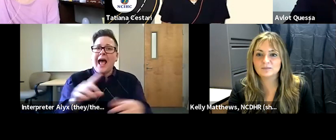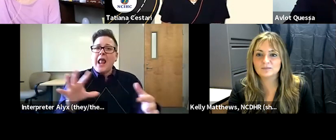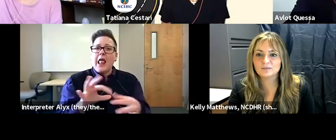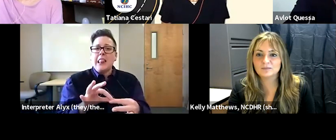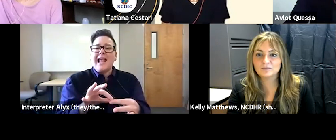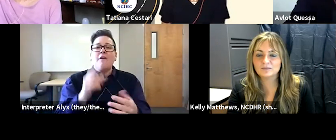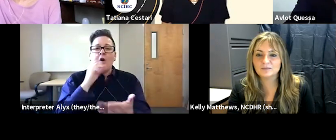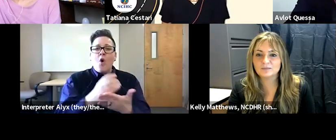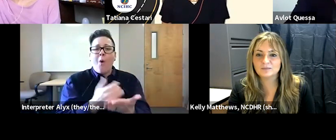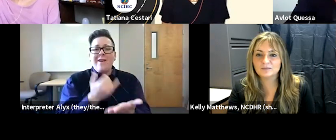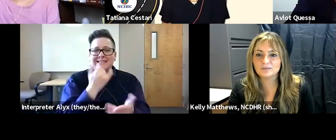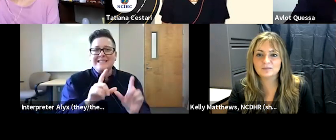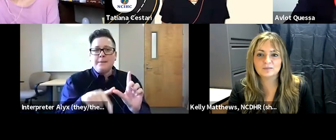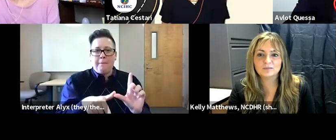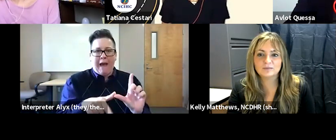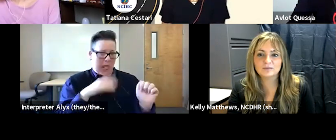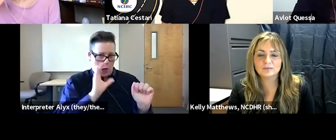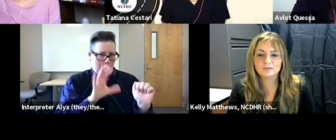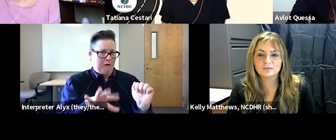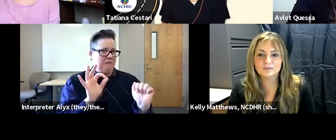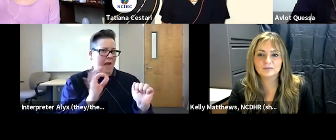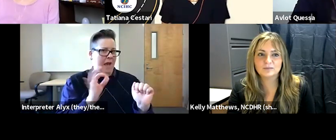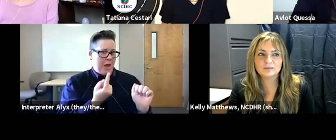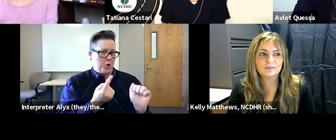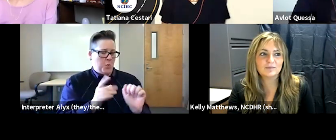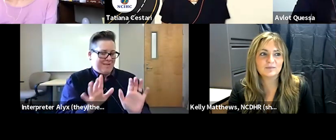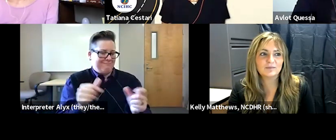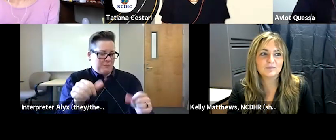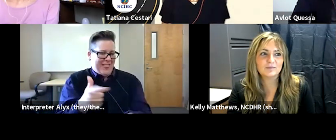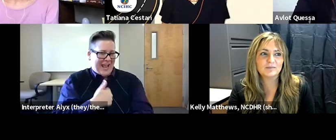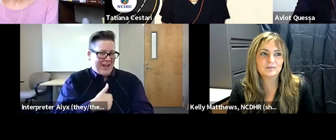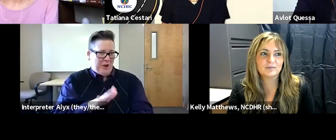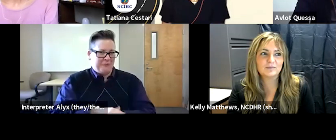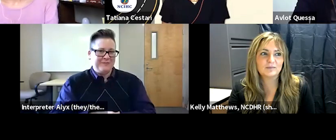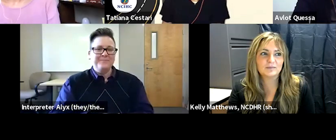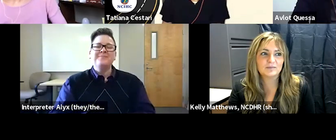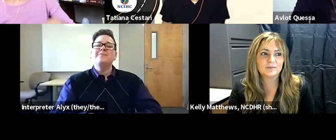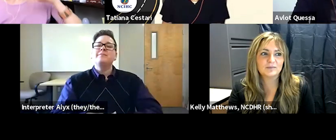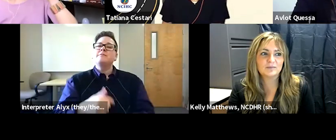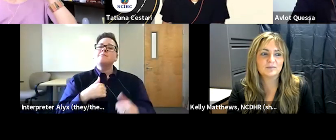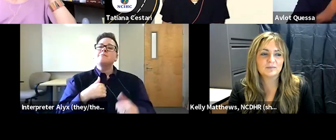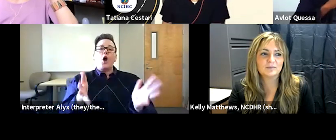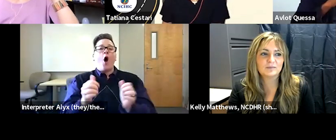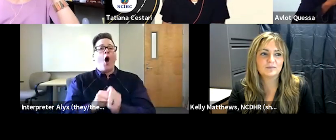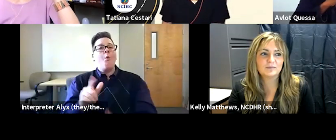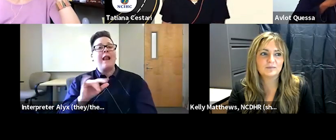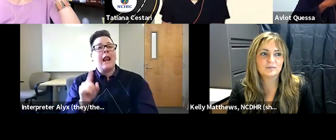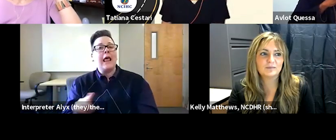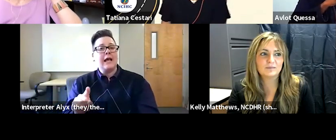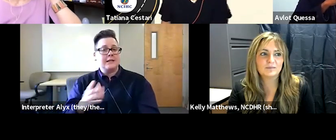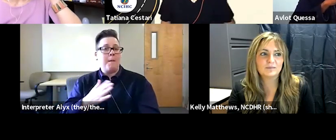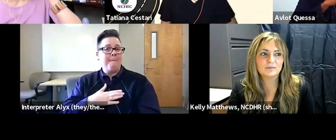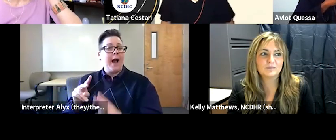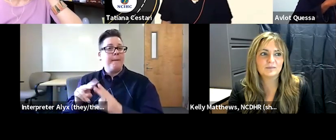let me dig around and get the correct link and i'll repost that sorry about that um you know i was talking to liz my partner who runs who